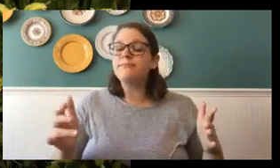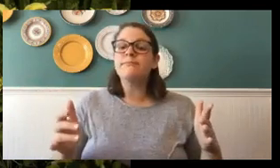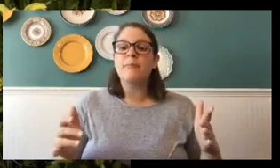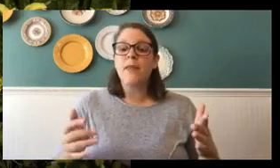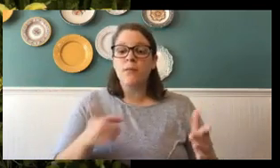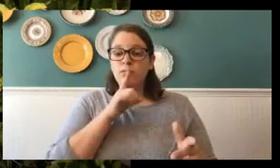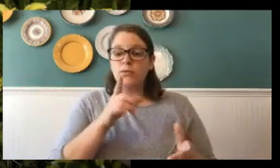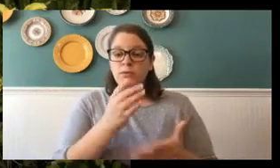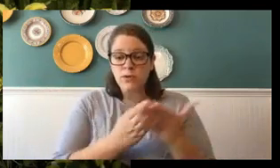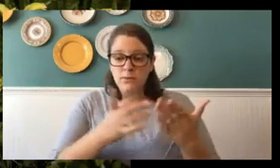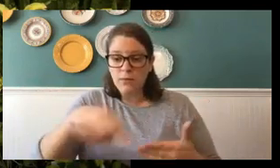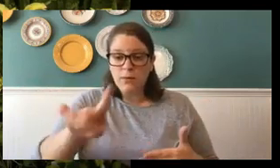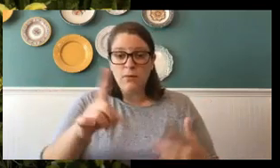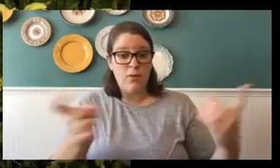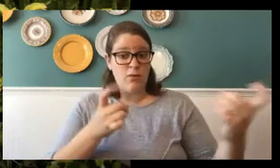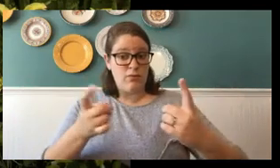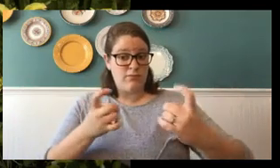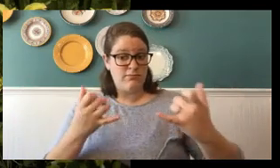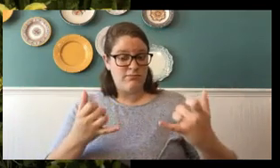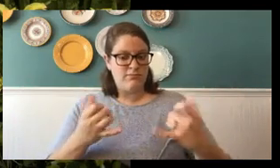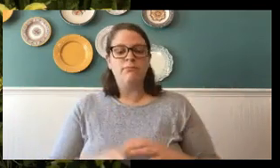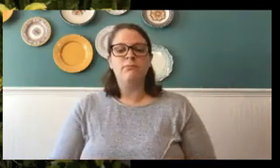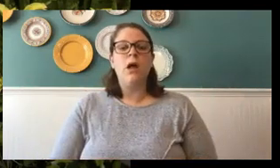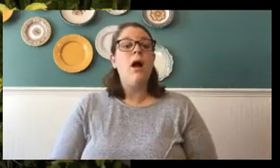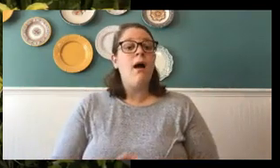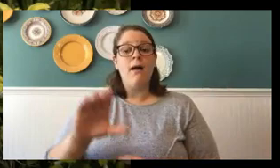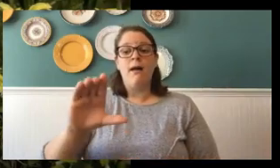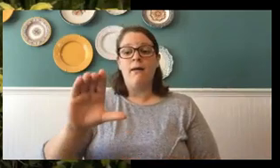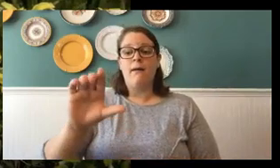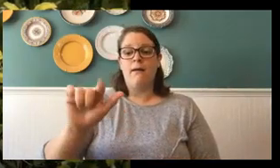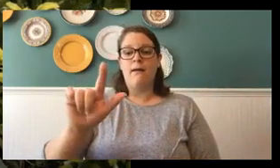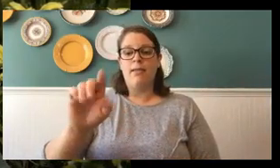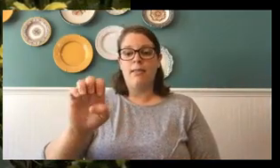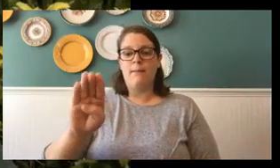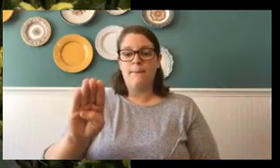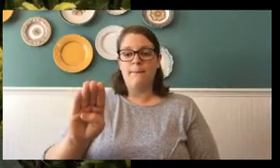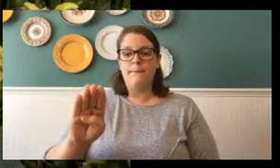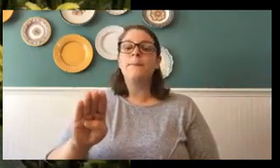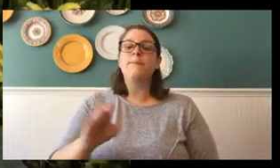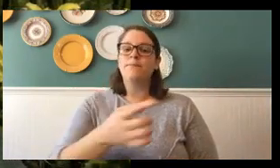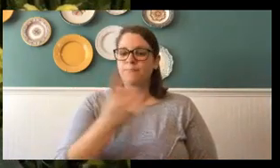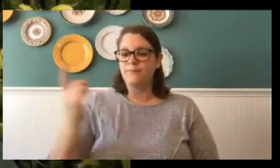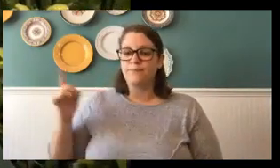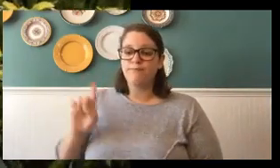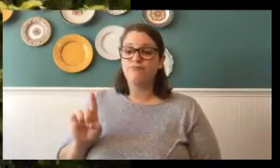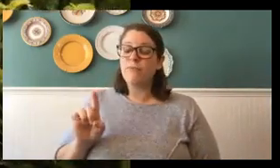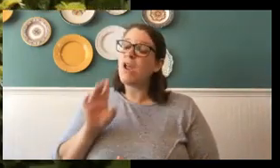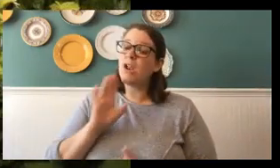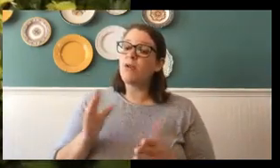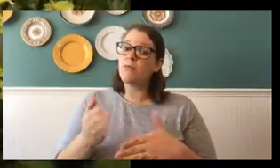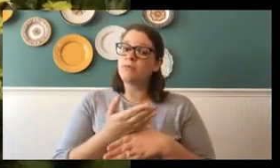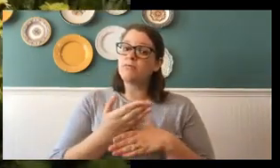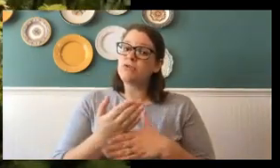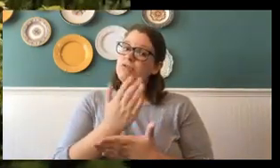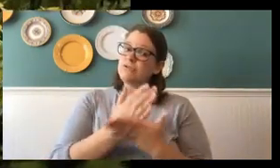there. And Caleb is actually going to come over, and he is going to share with me some of the questions that you